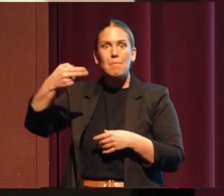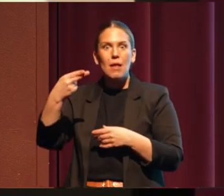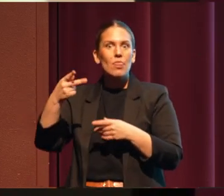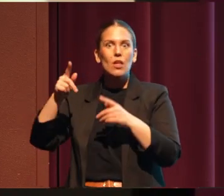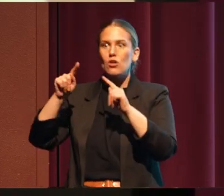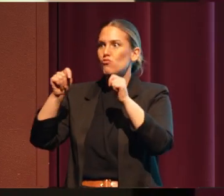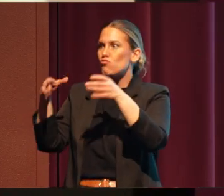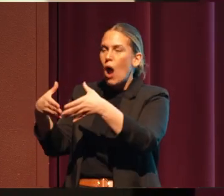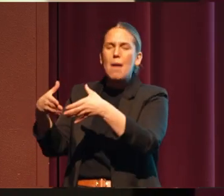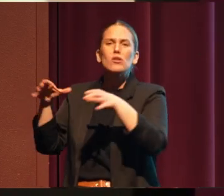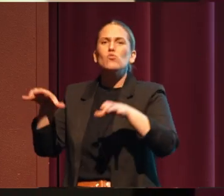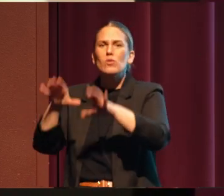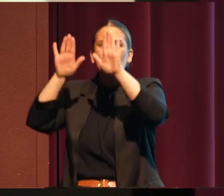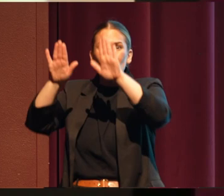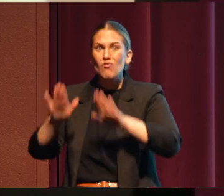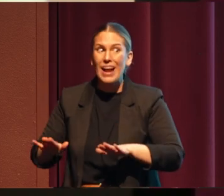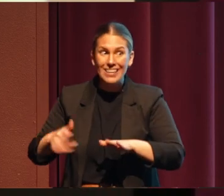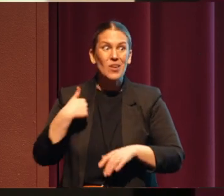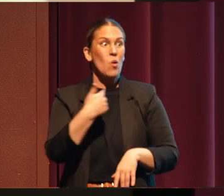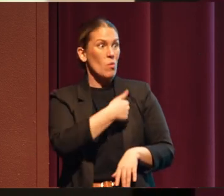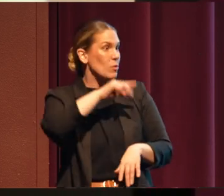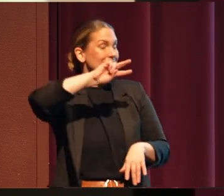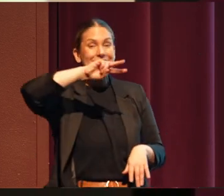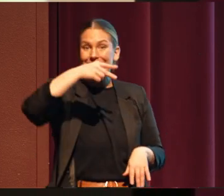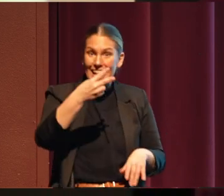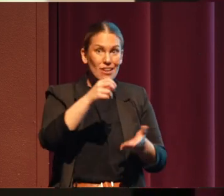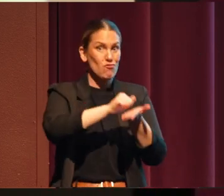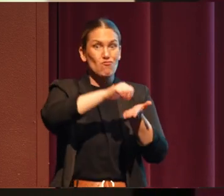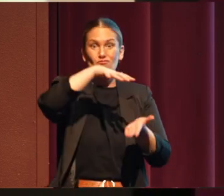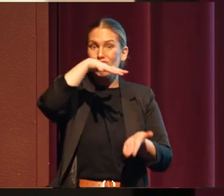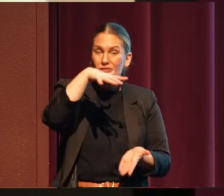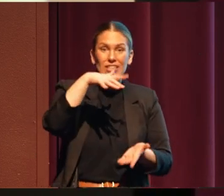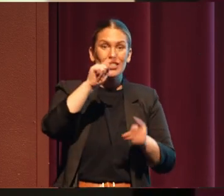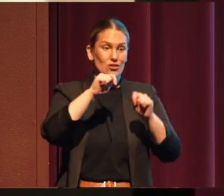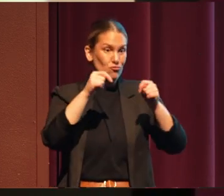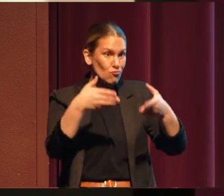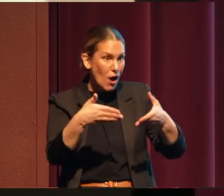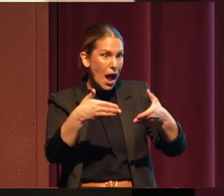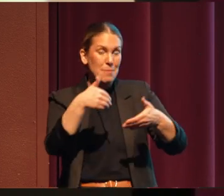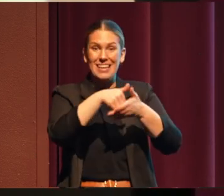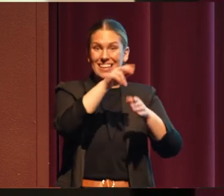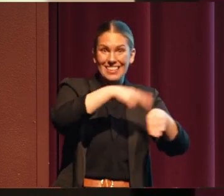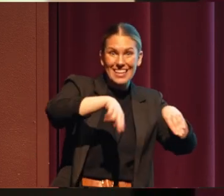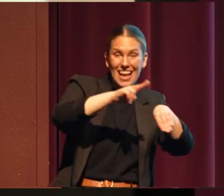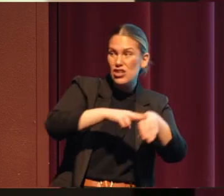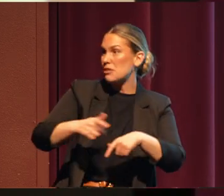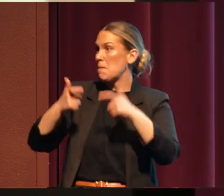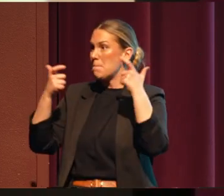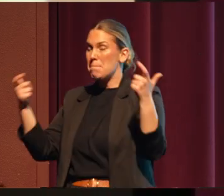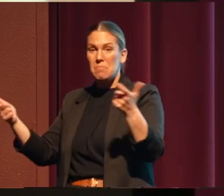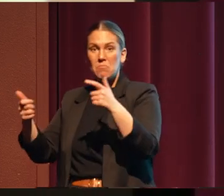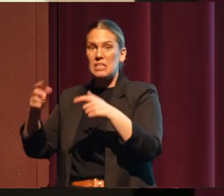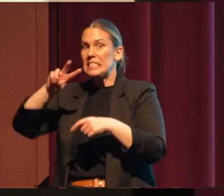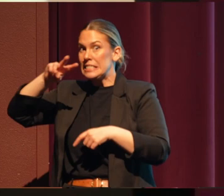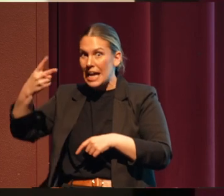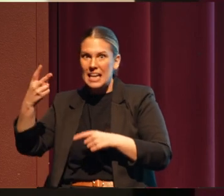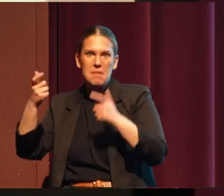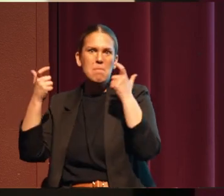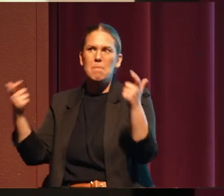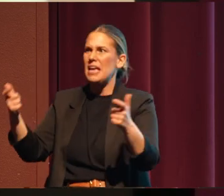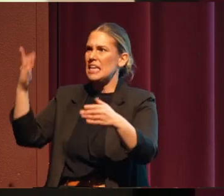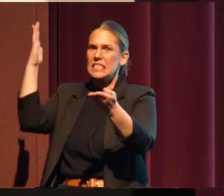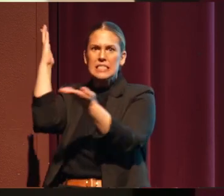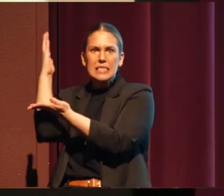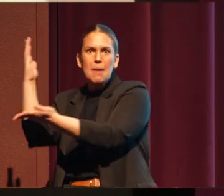We were the second richest tribe in the nation. We had the second biggest timber stand in the nation. And we were so